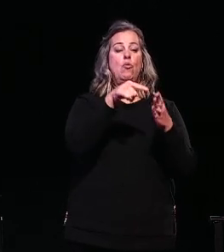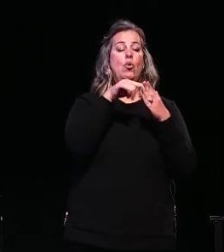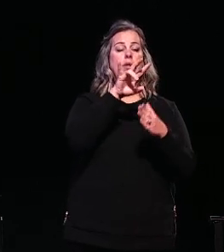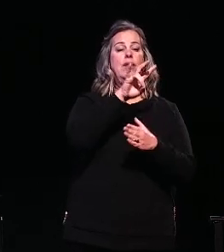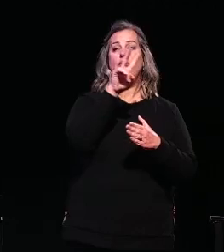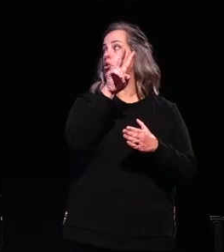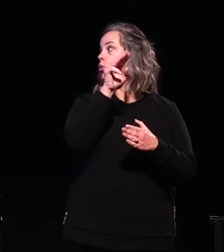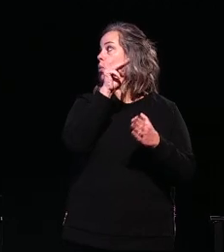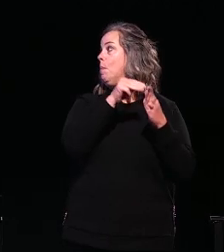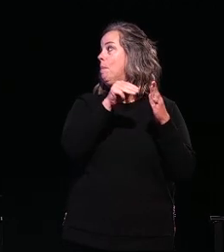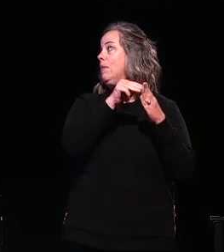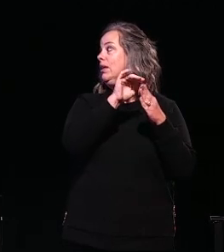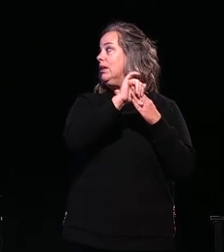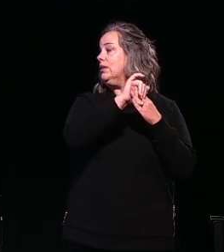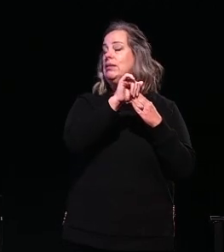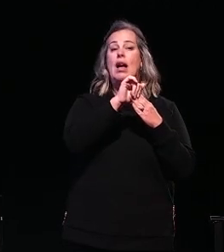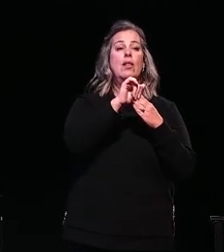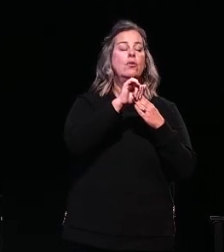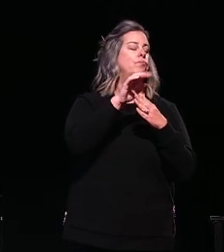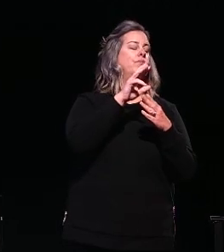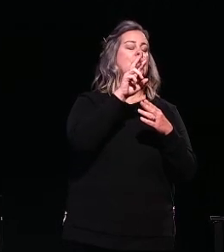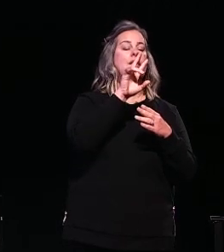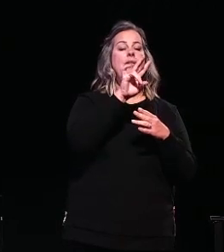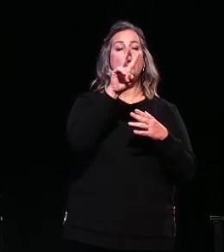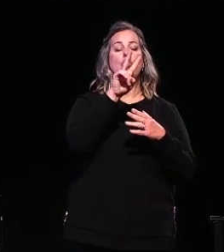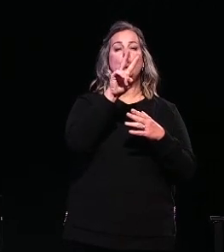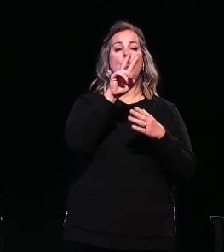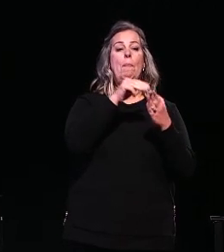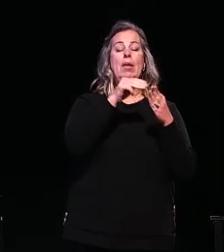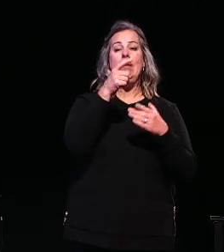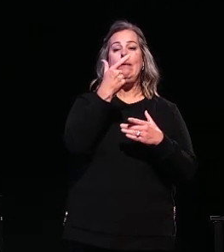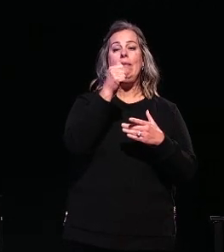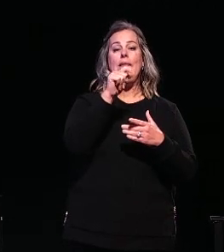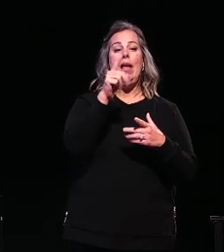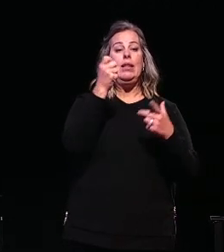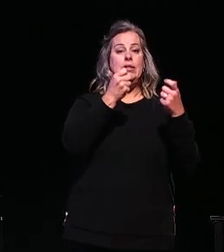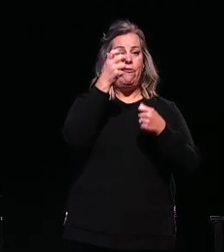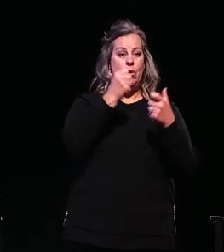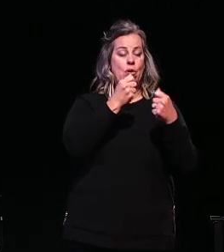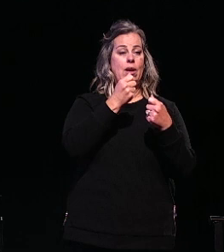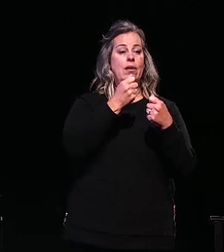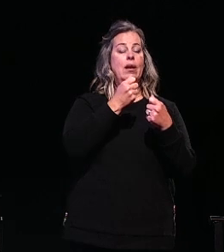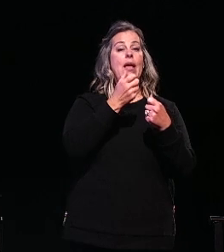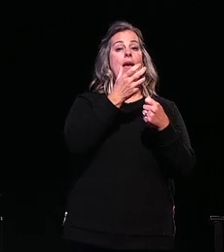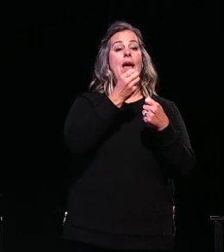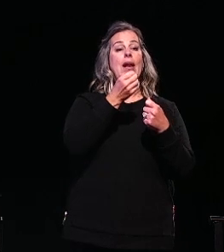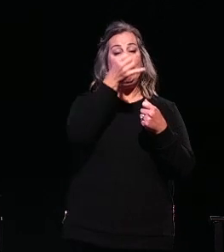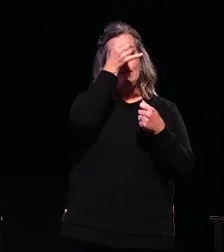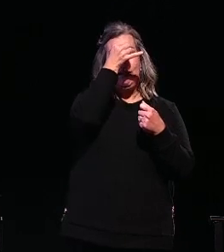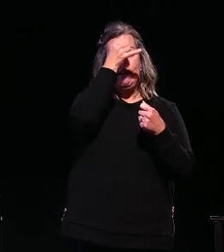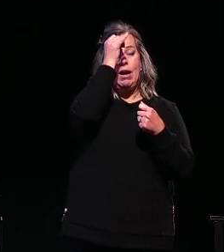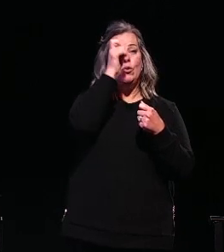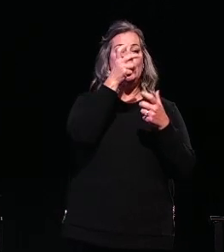milk every day to meet demand. This comes from 9.4 million dairy cows that all need to be milked two to three times per day. As in